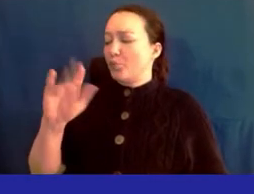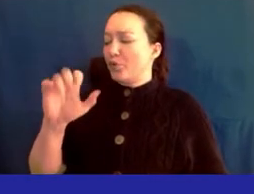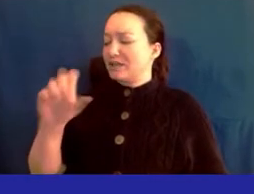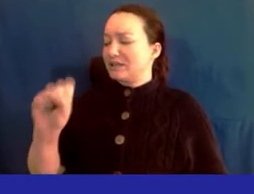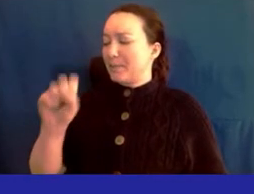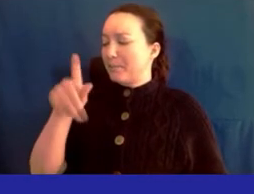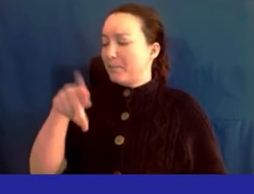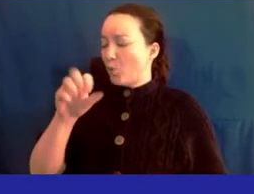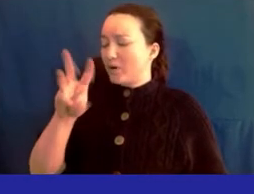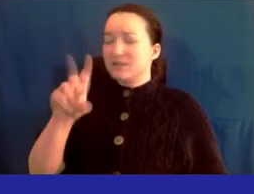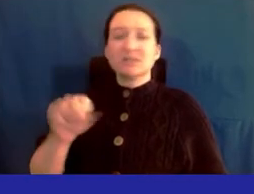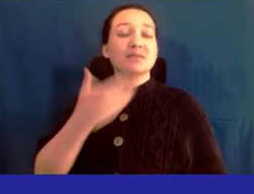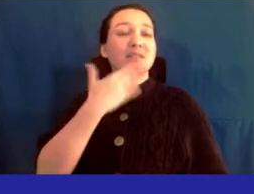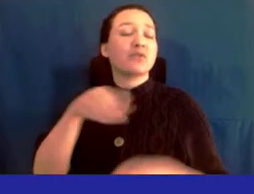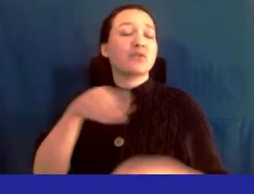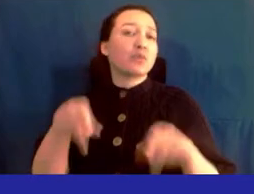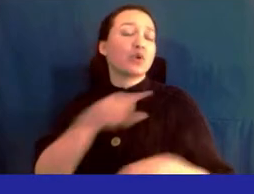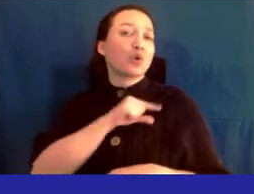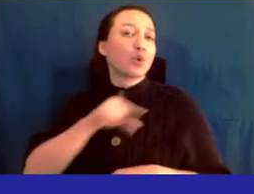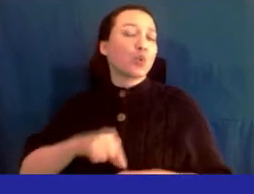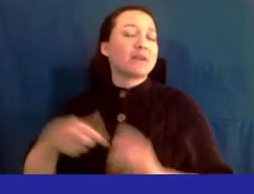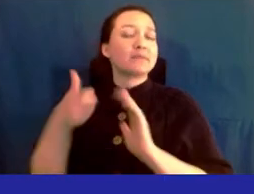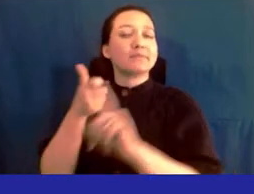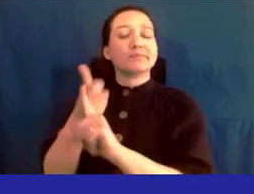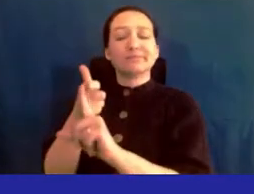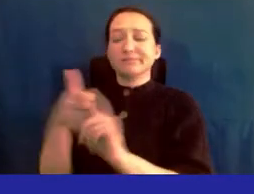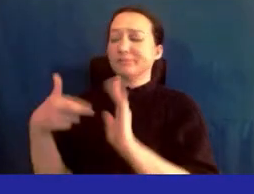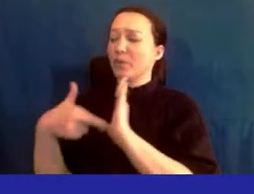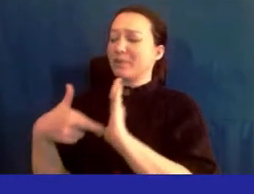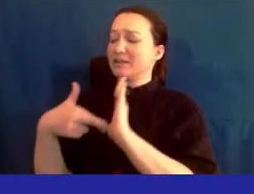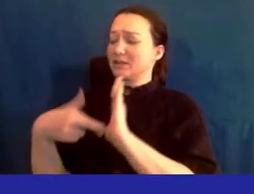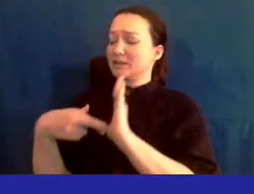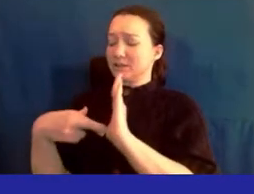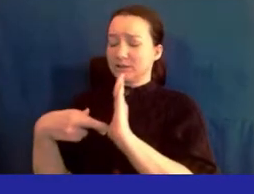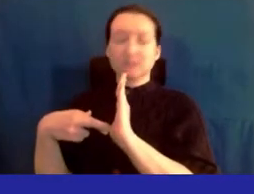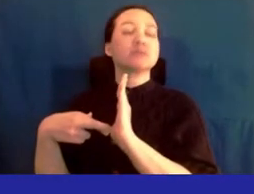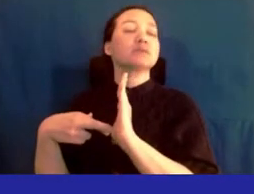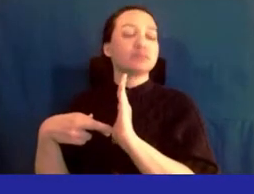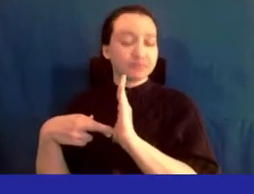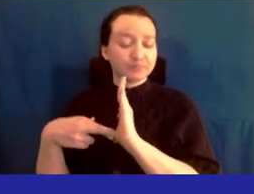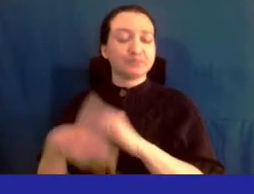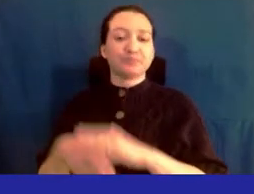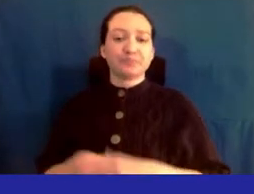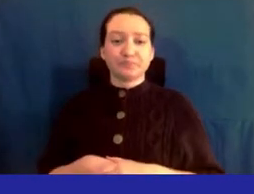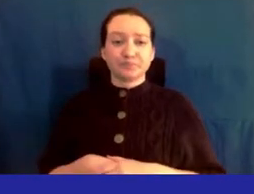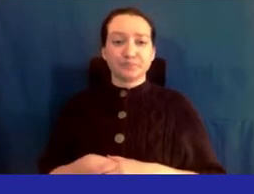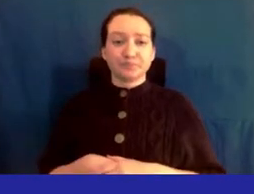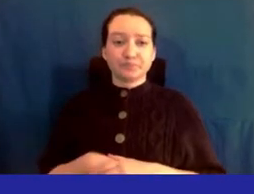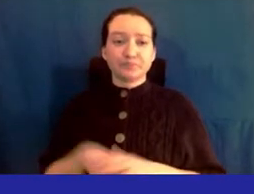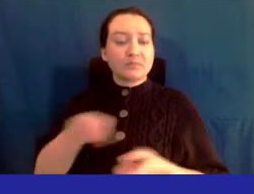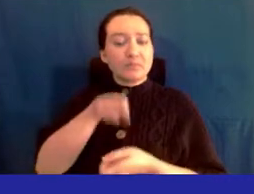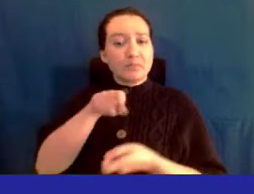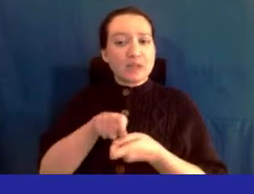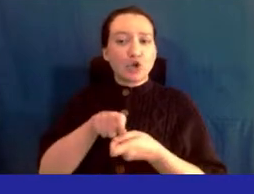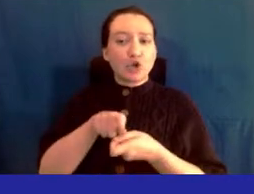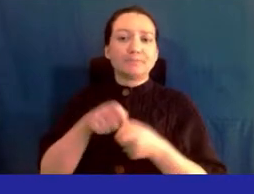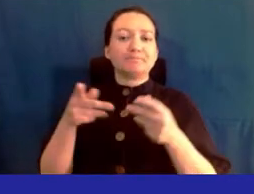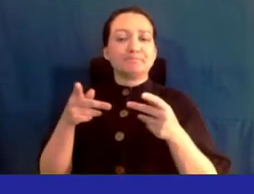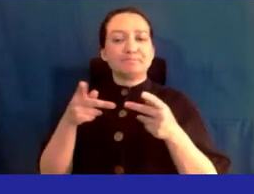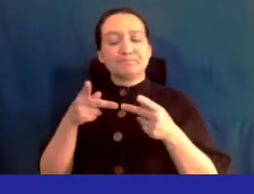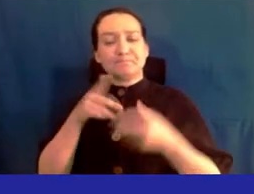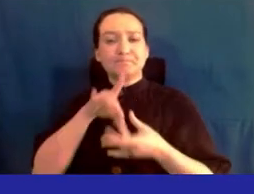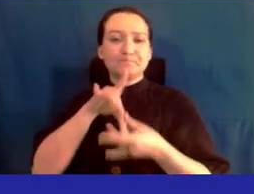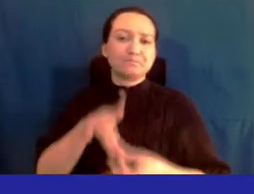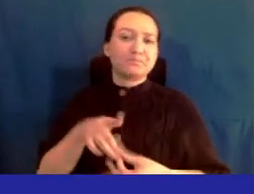this opportunity for queens to represent themselves in their particular positions as it relates to